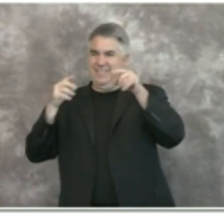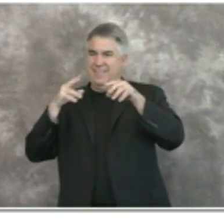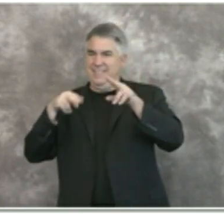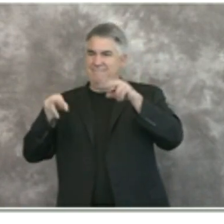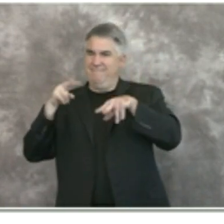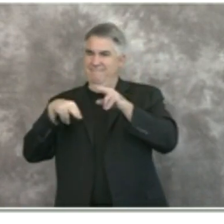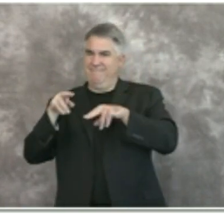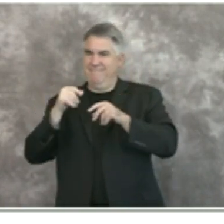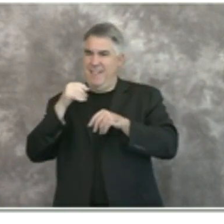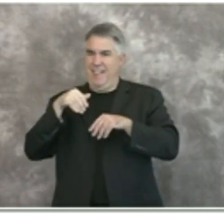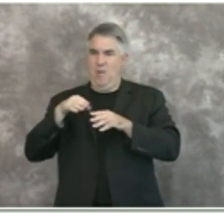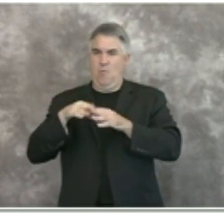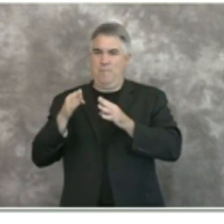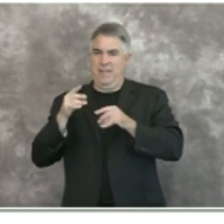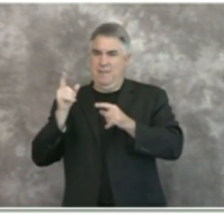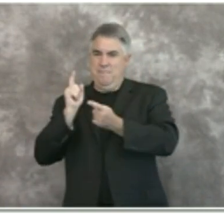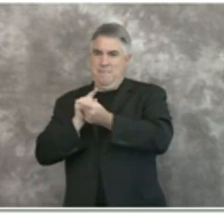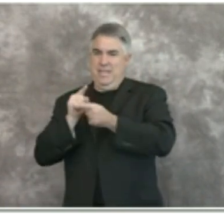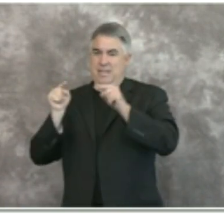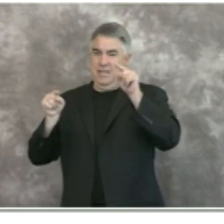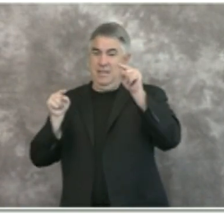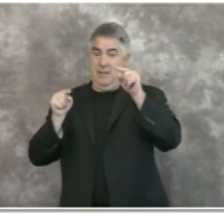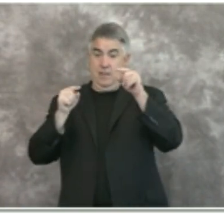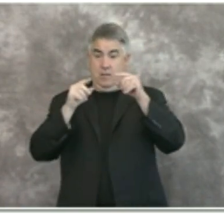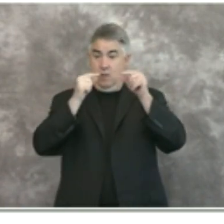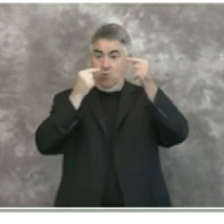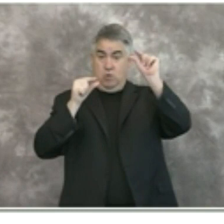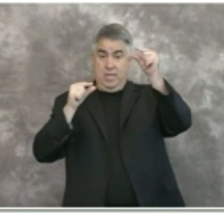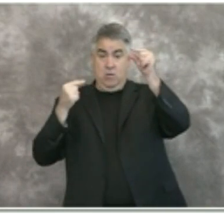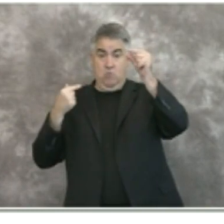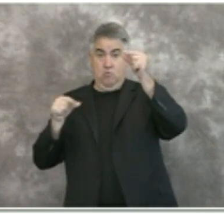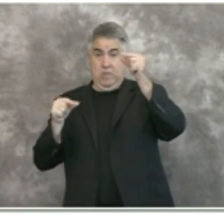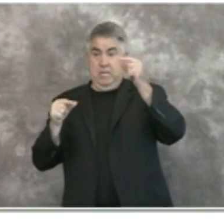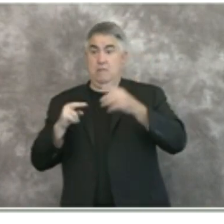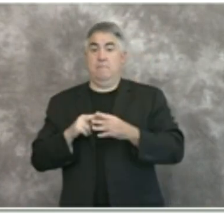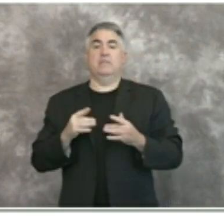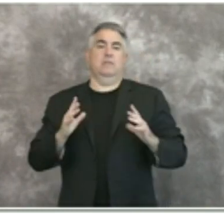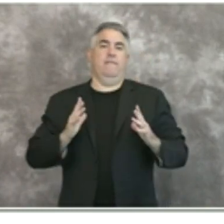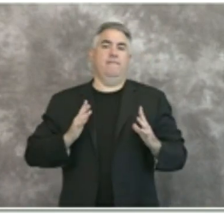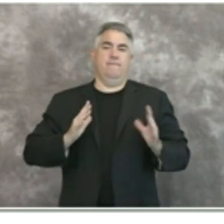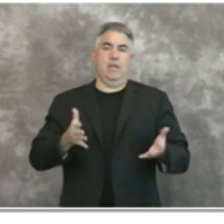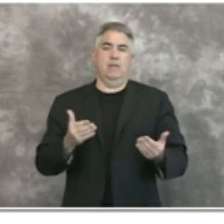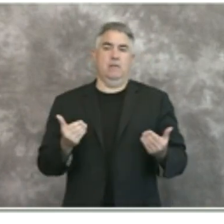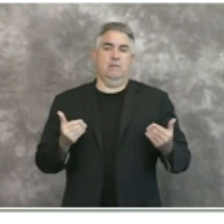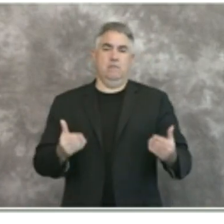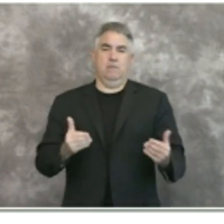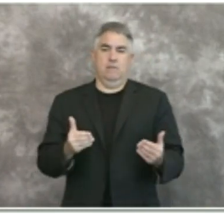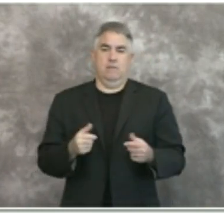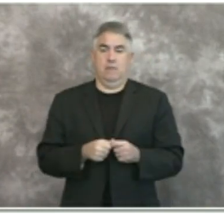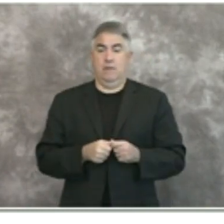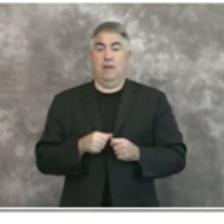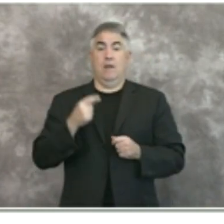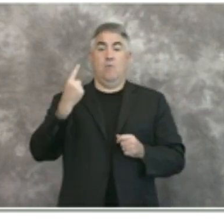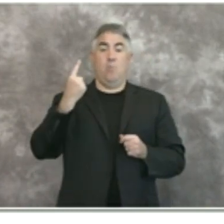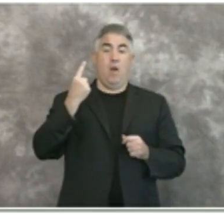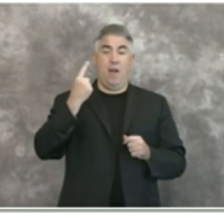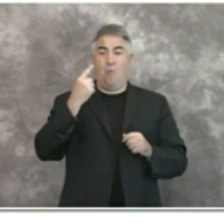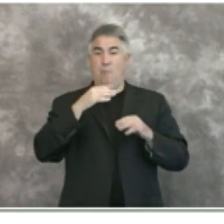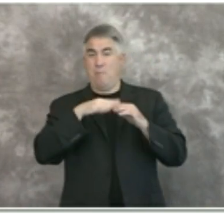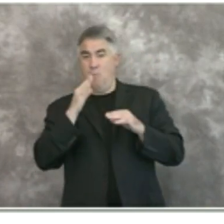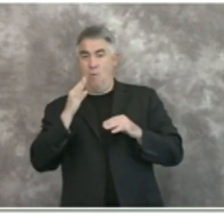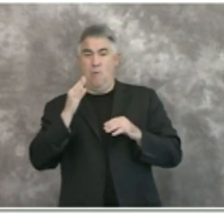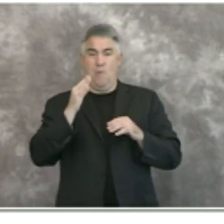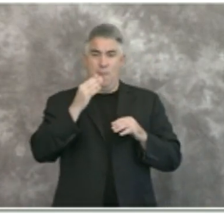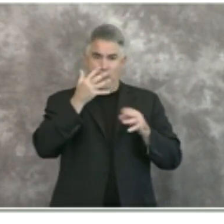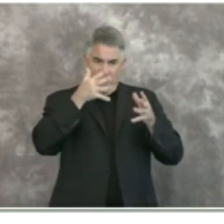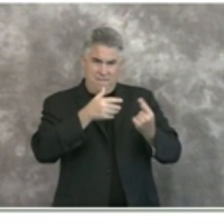three are still in a green position and they're good we have not hit those triggers if if one or more of the remaining criteria in